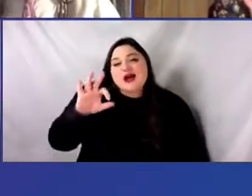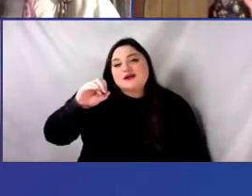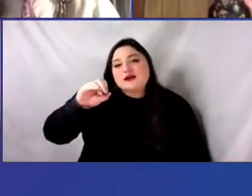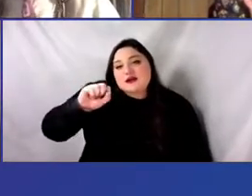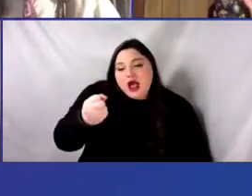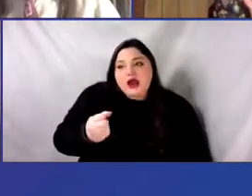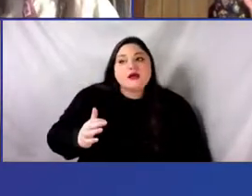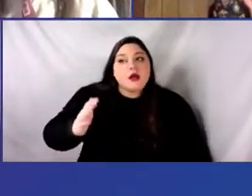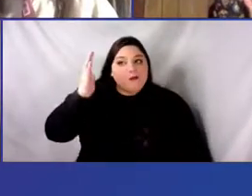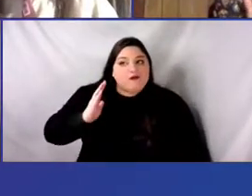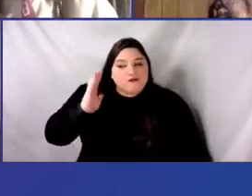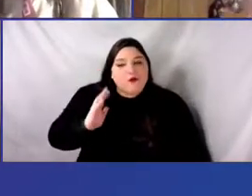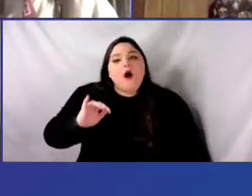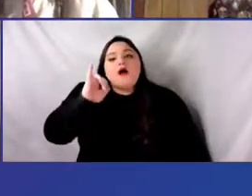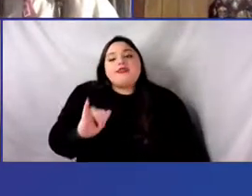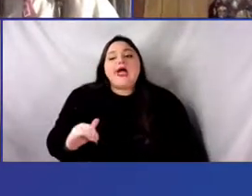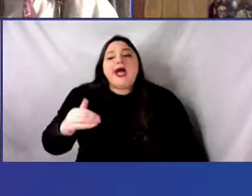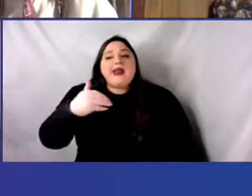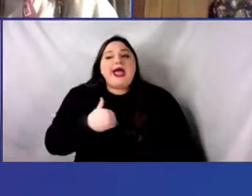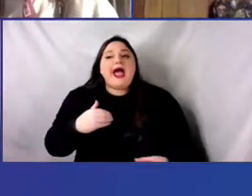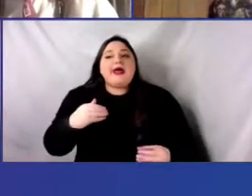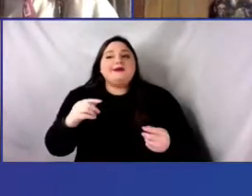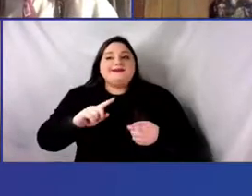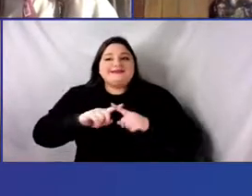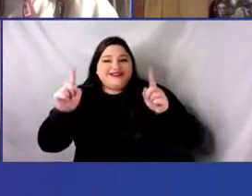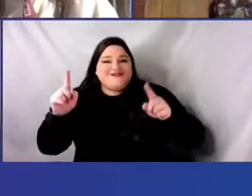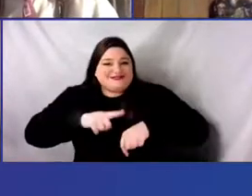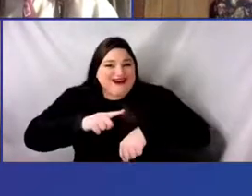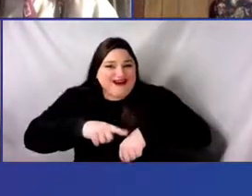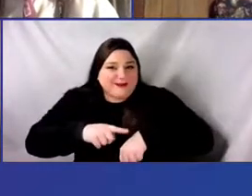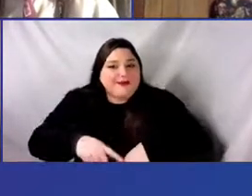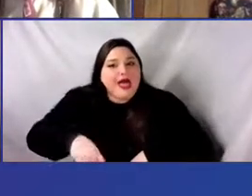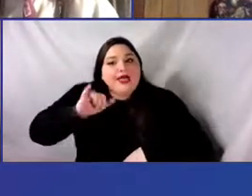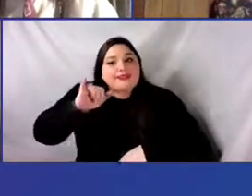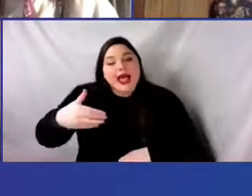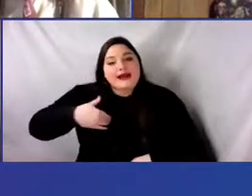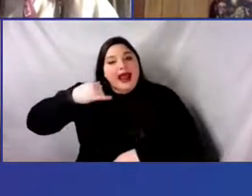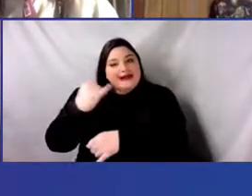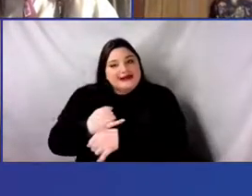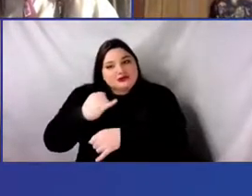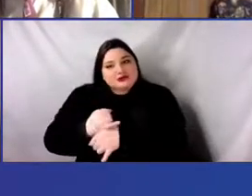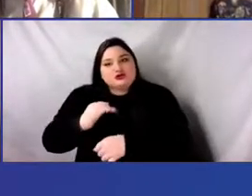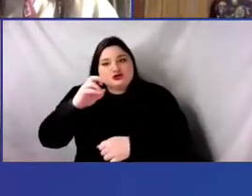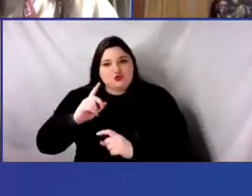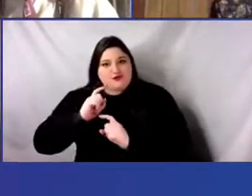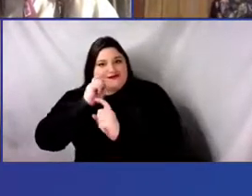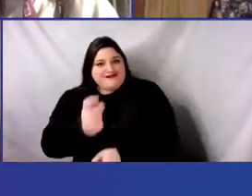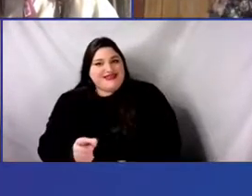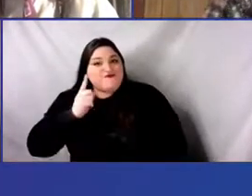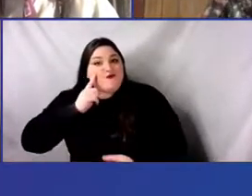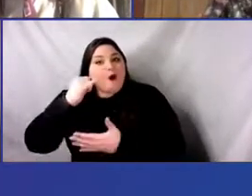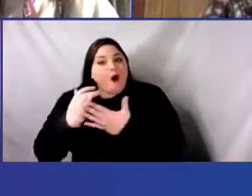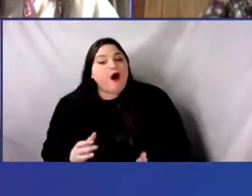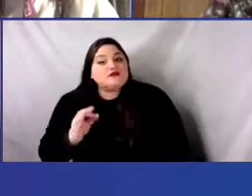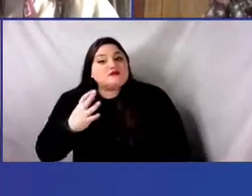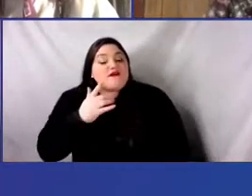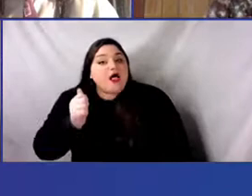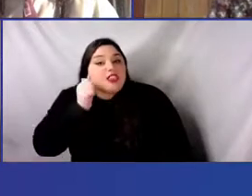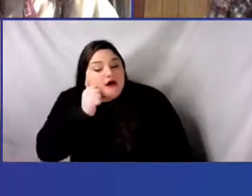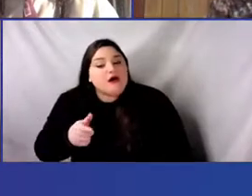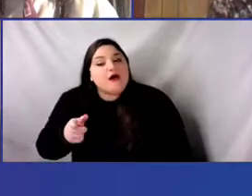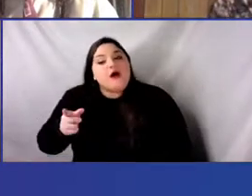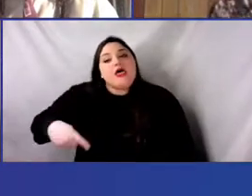promoting multiculturalism, promoting and recruiting and rewarding artists for organizing around this kind of